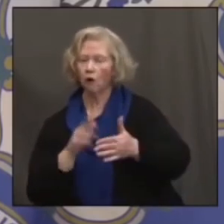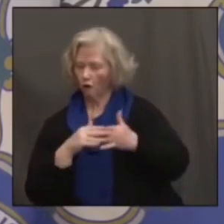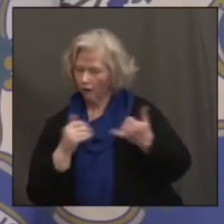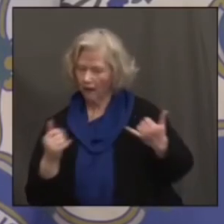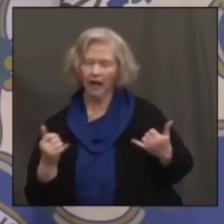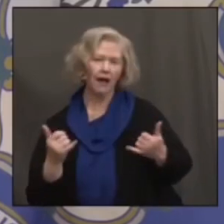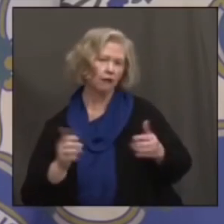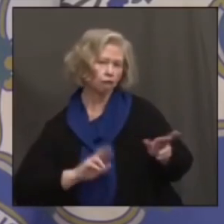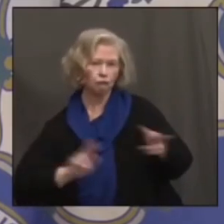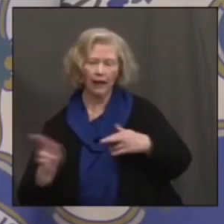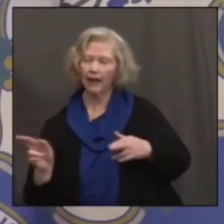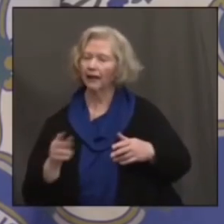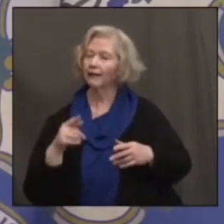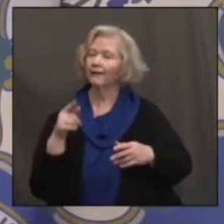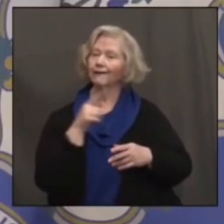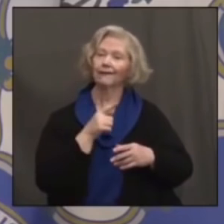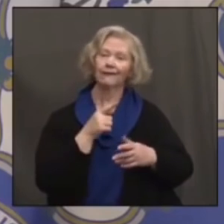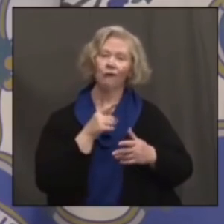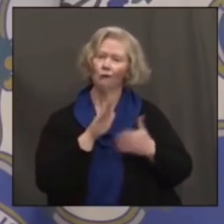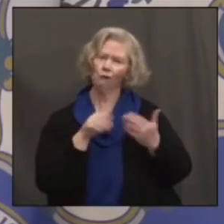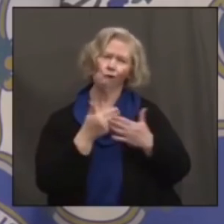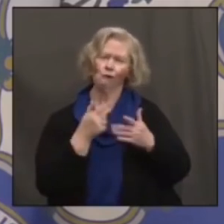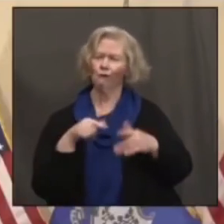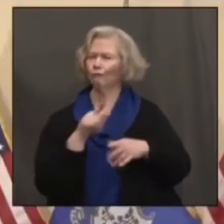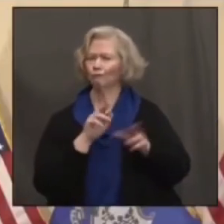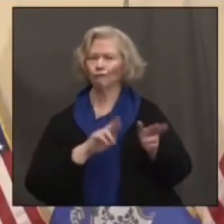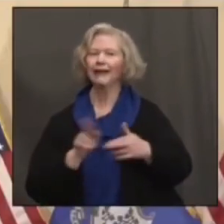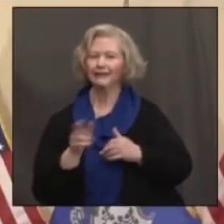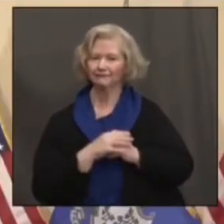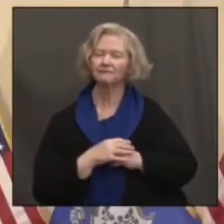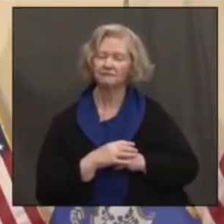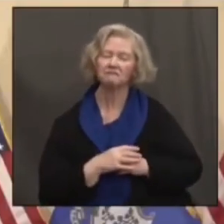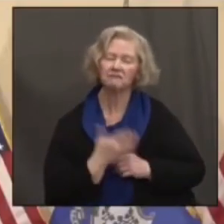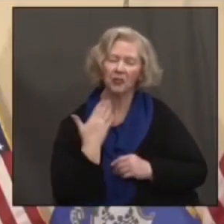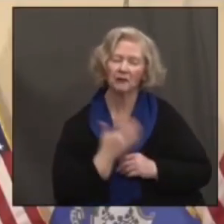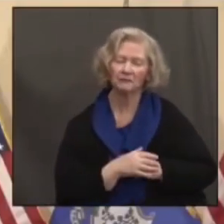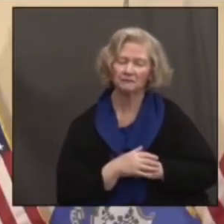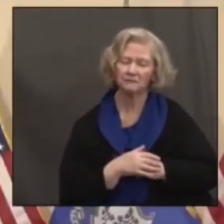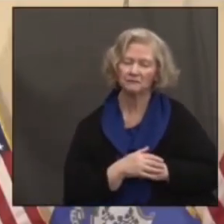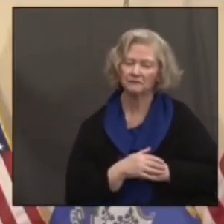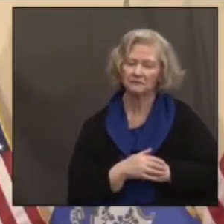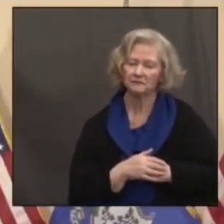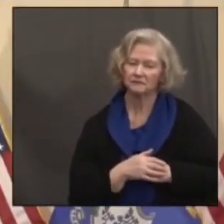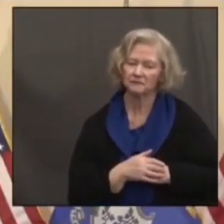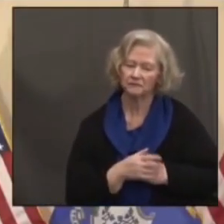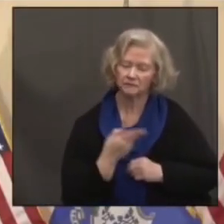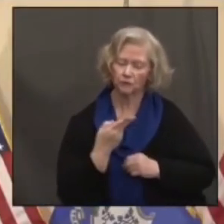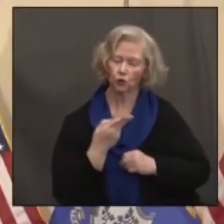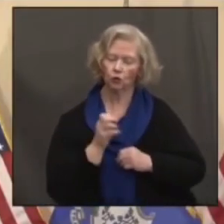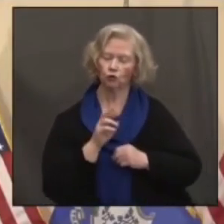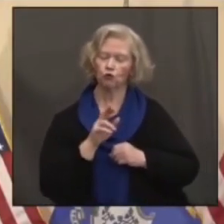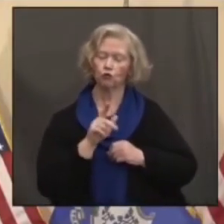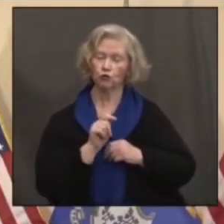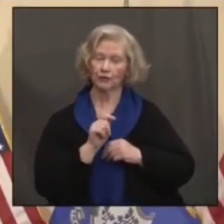centers, they're ready. Thanks very much. Hearst, Connecticut Media.